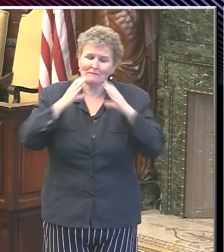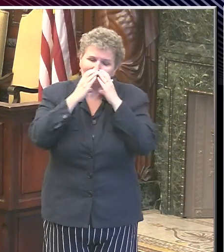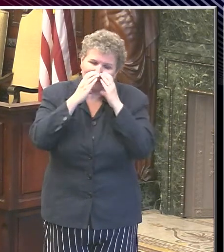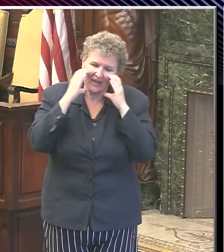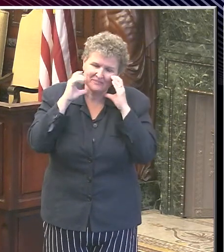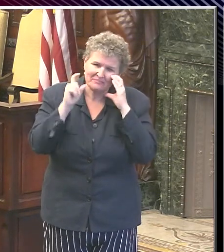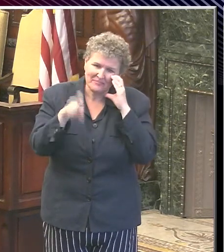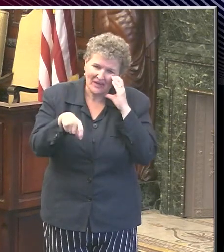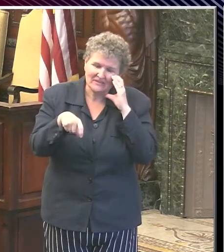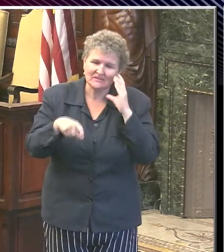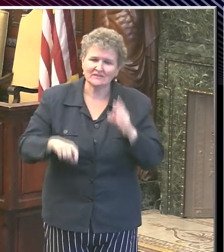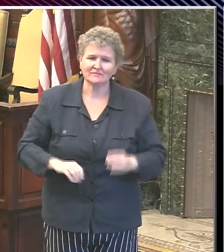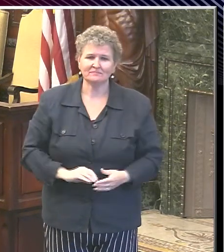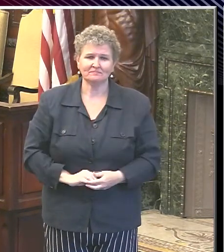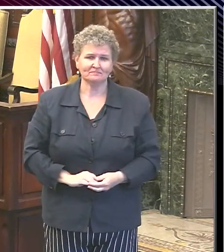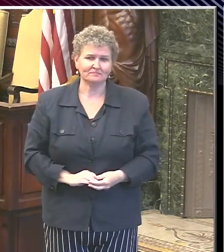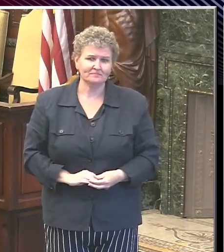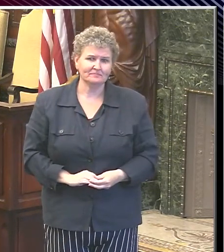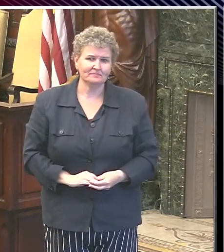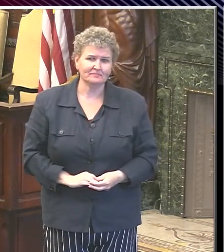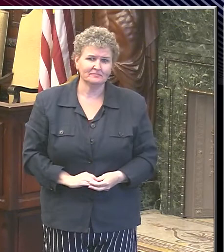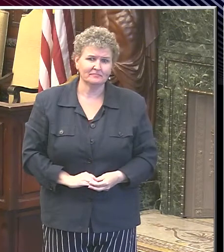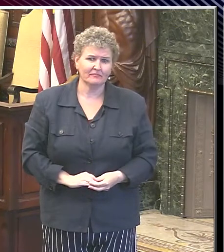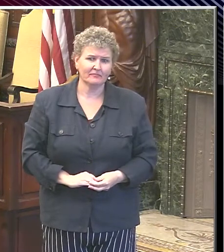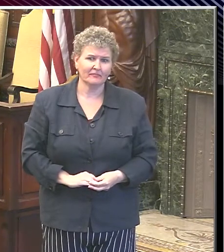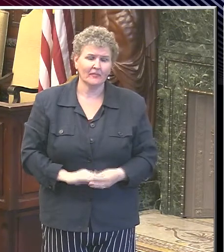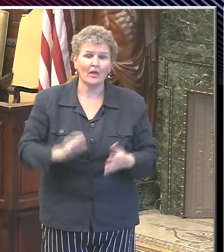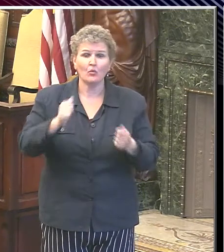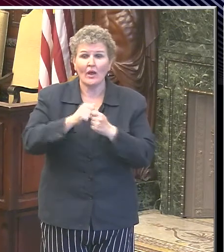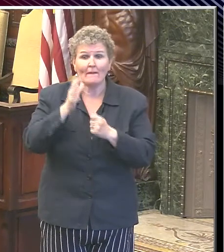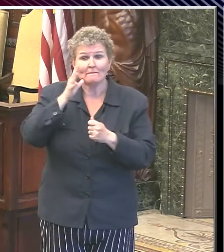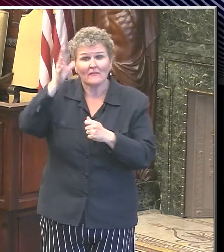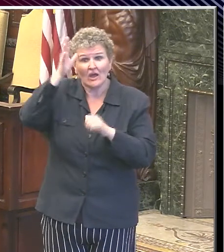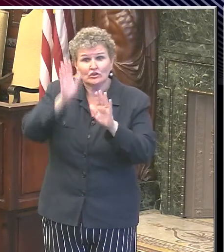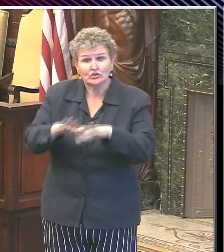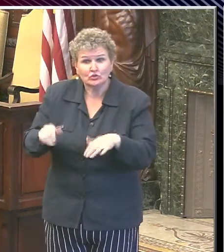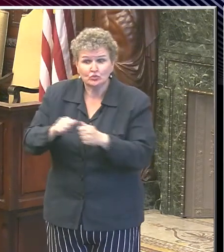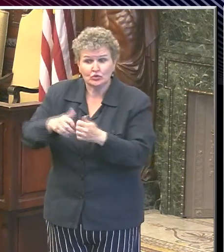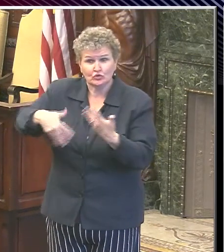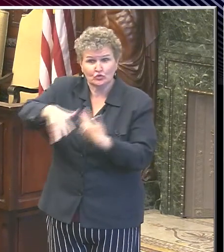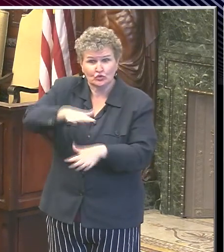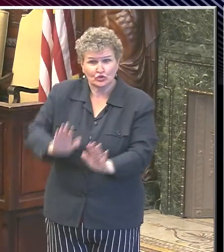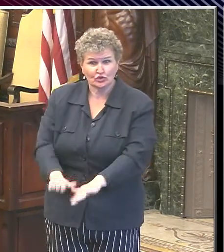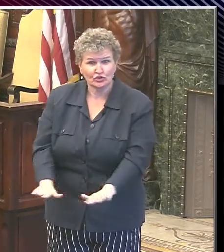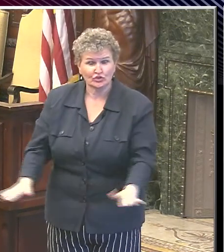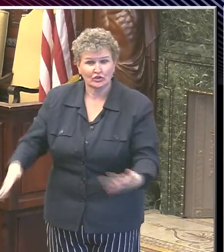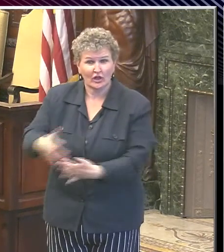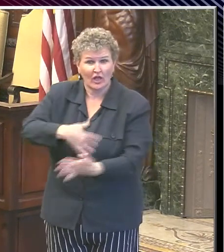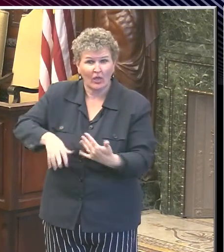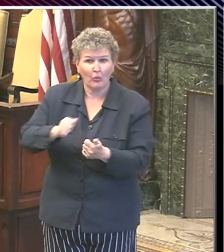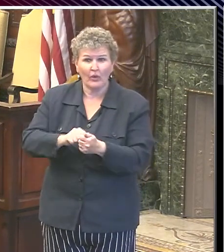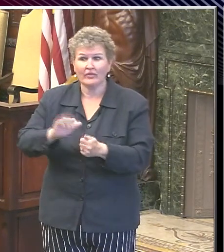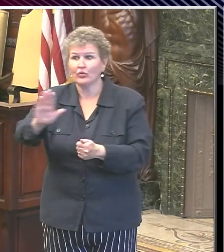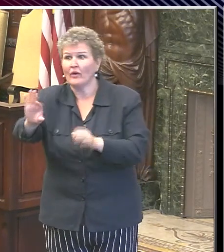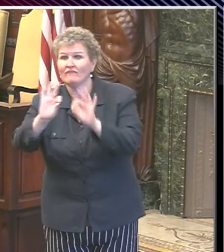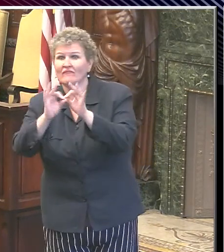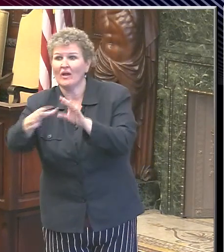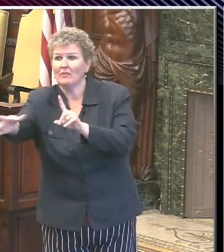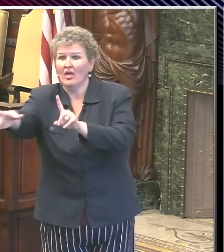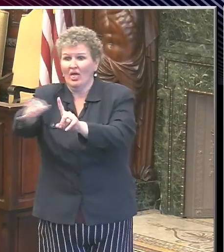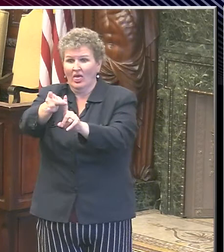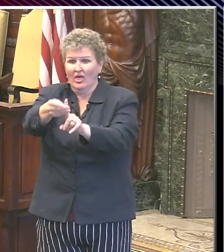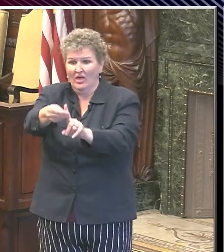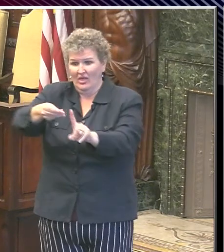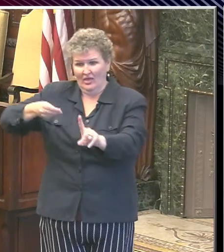are concerned about their kids, you know, playing with other children who may be carriers of COVID, what suggestions do you have for